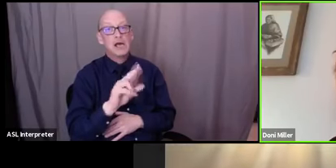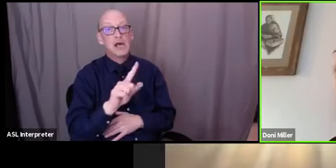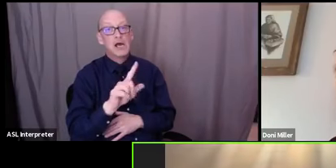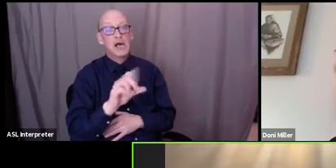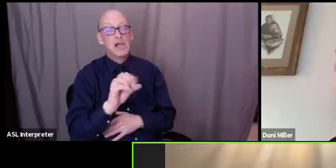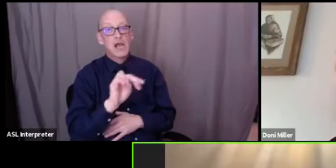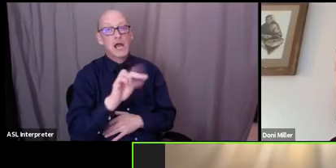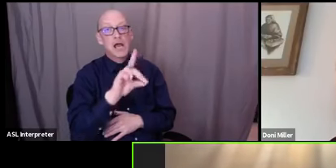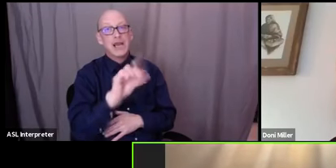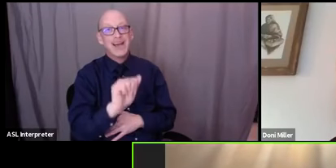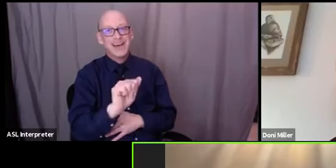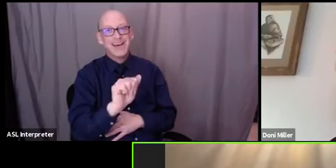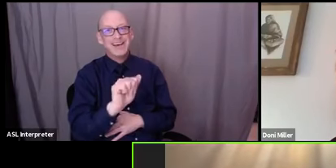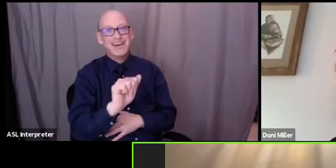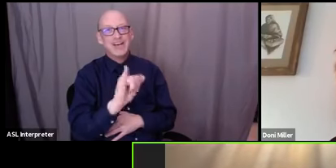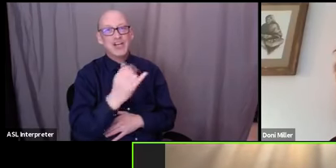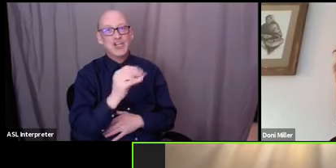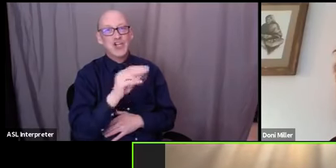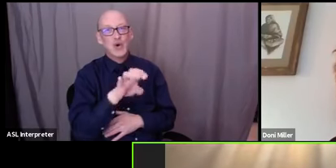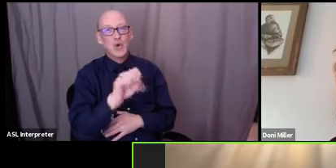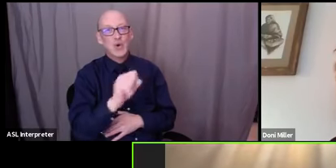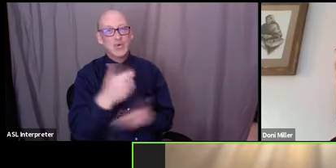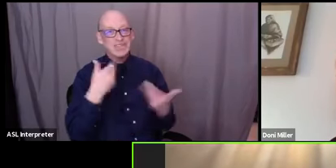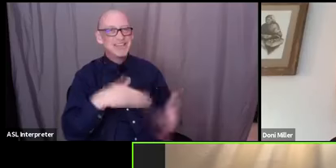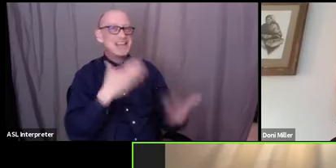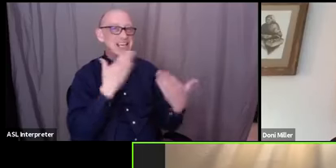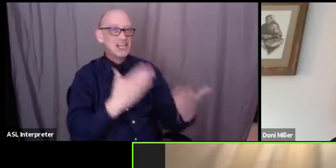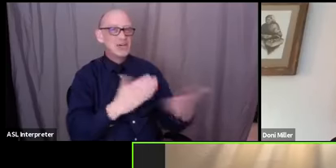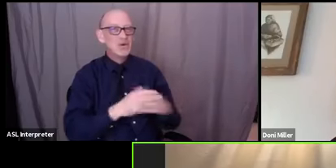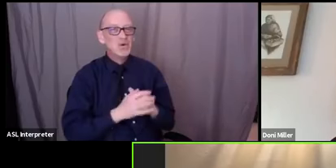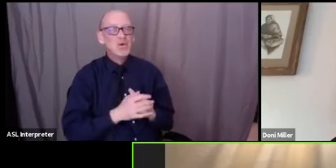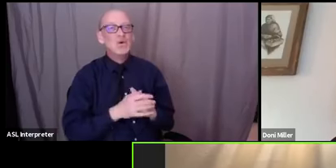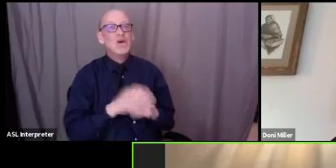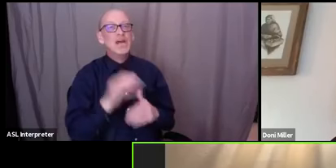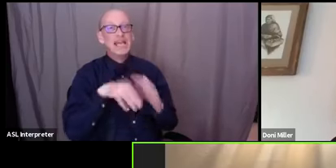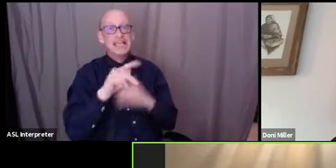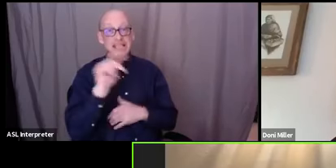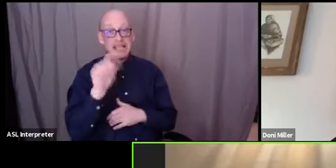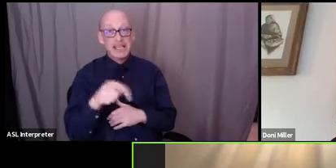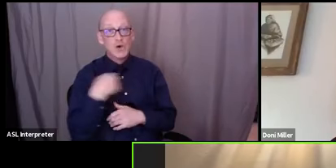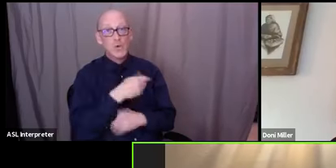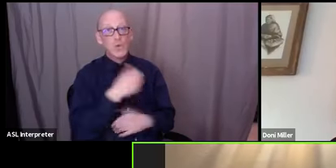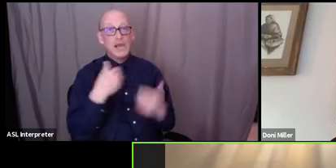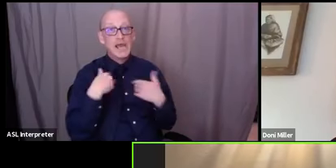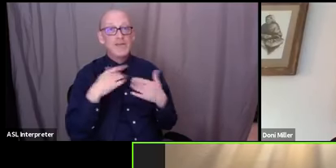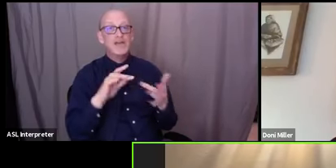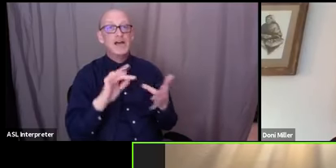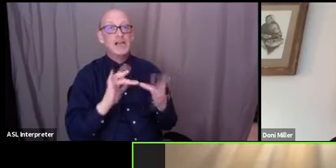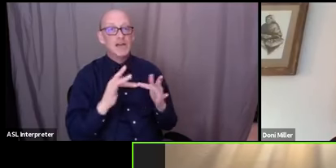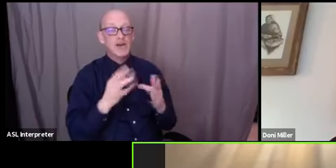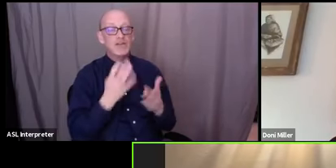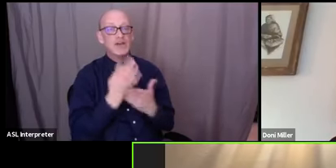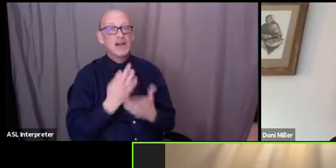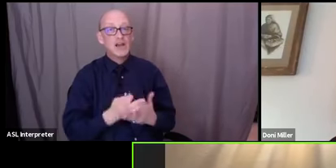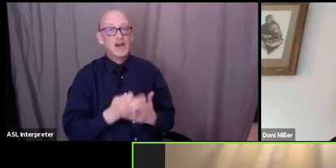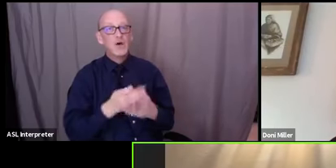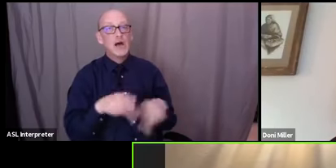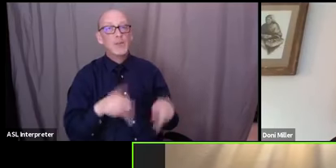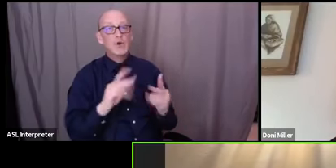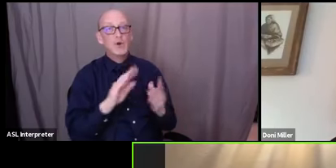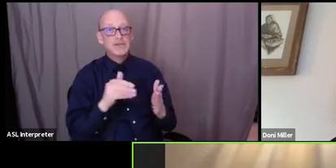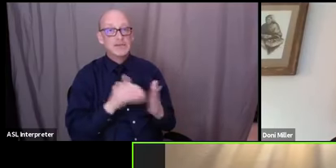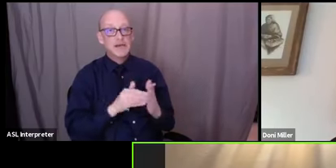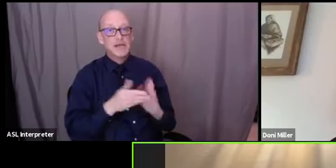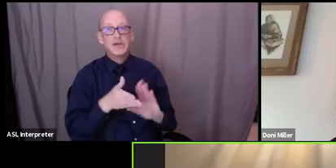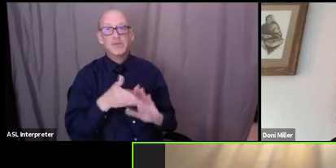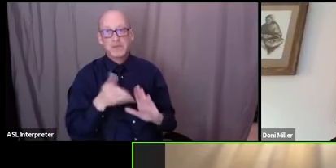yes okay um thank you well in toedo we have a network of financial opportunity centers they're operated